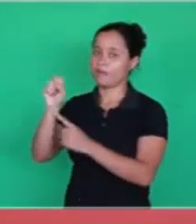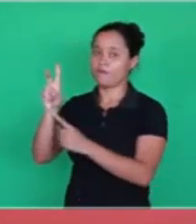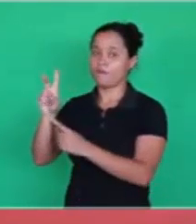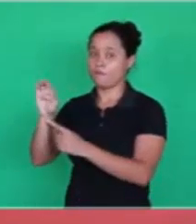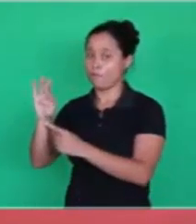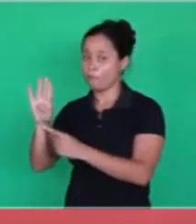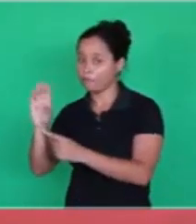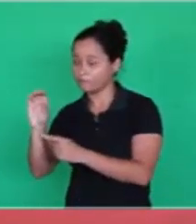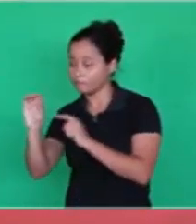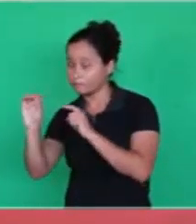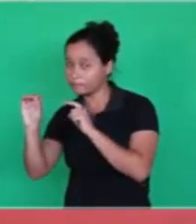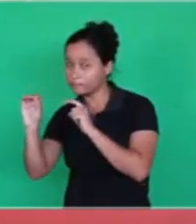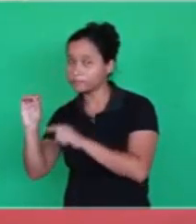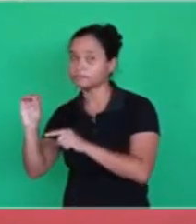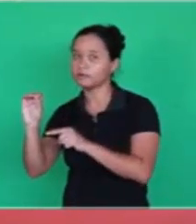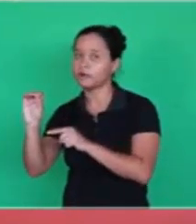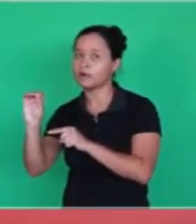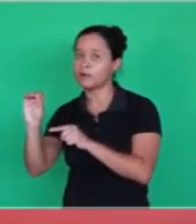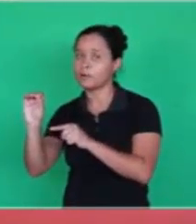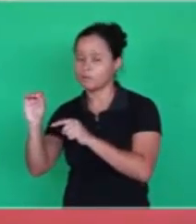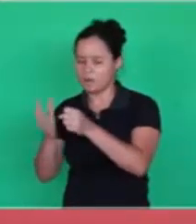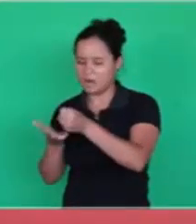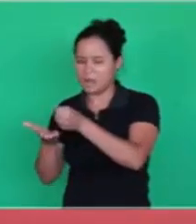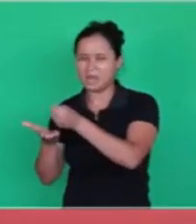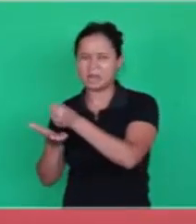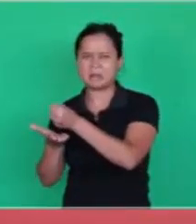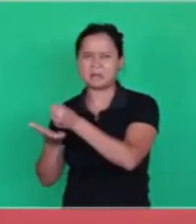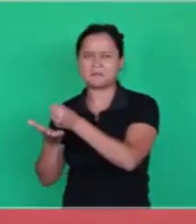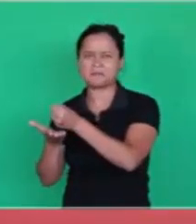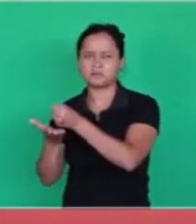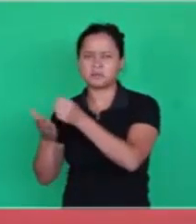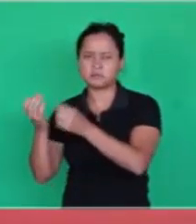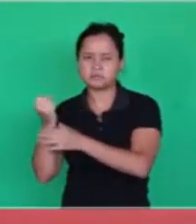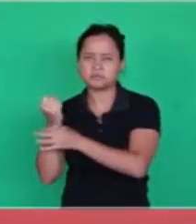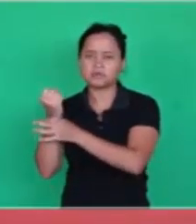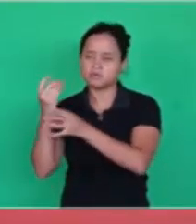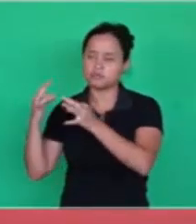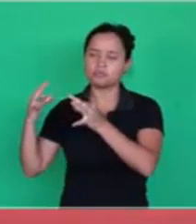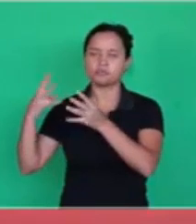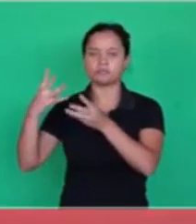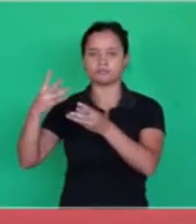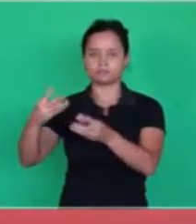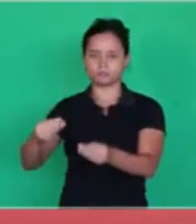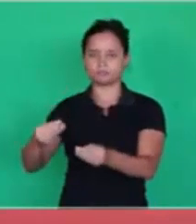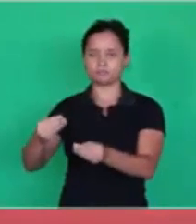sustains everything by the power of his word and his wisdom, by his word.